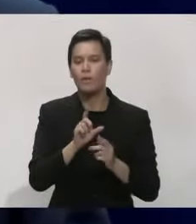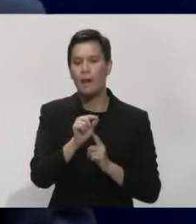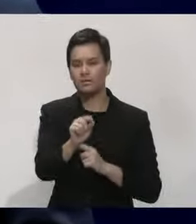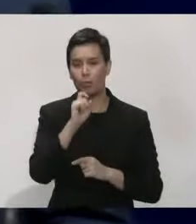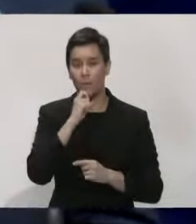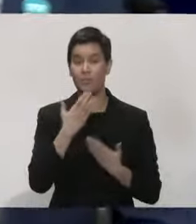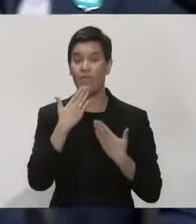everybody.